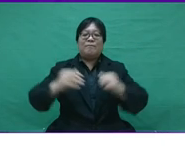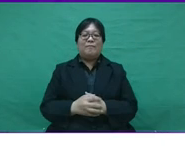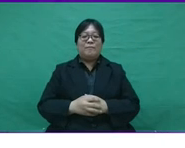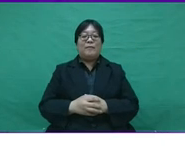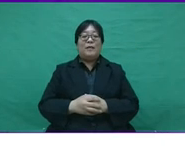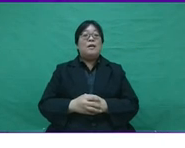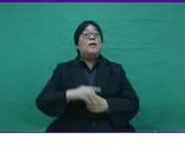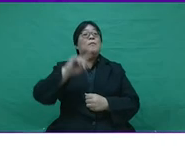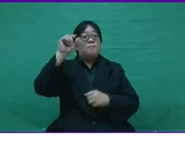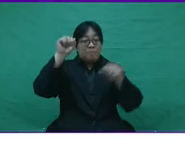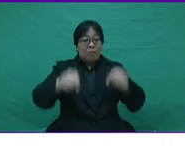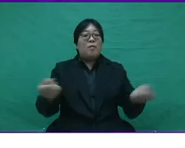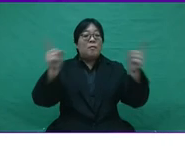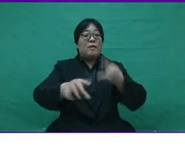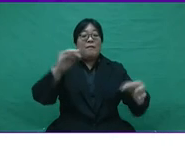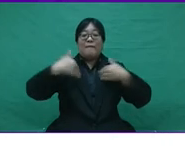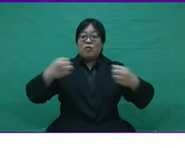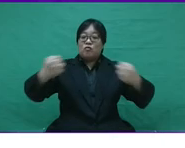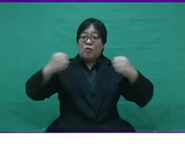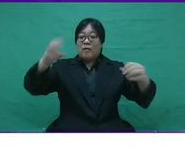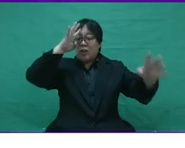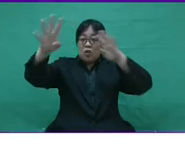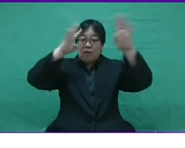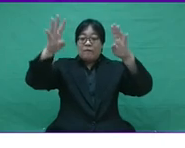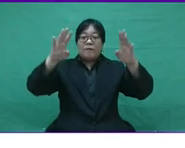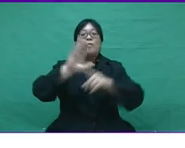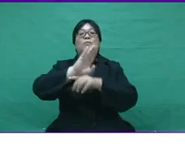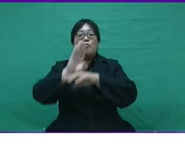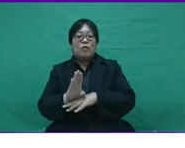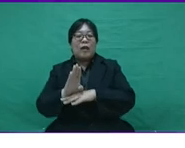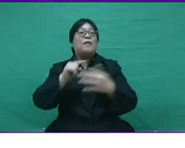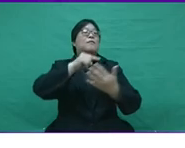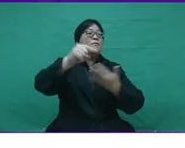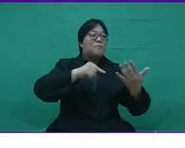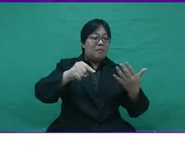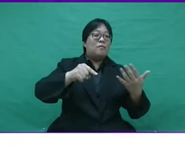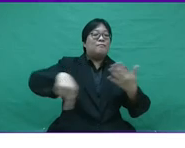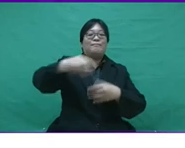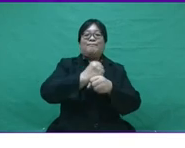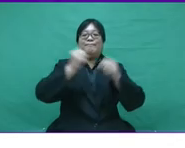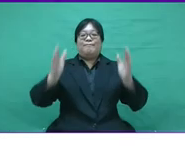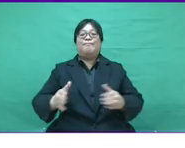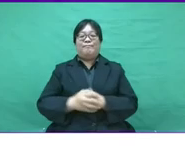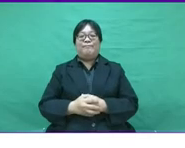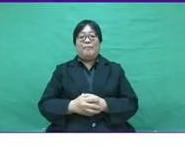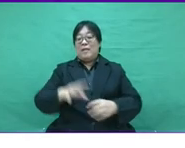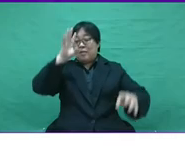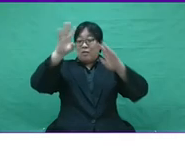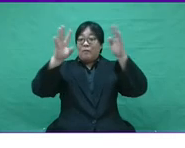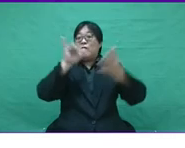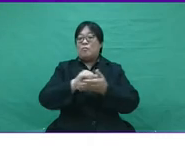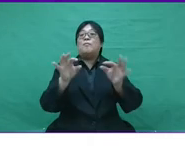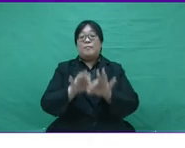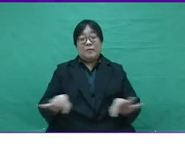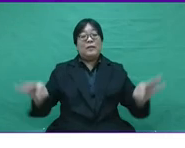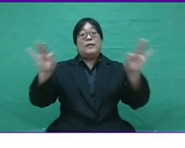competitive advance can only happen if there is a solid innovative culture amongst